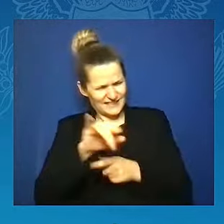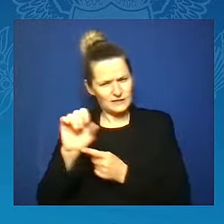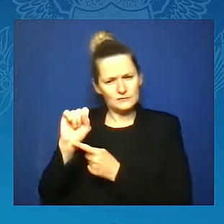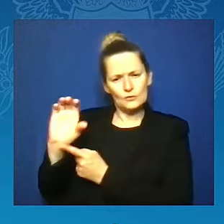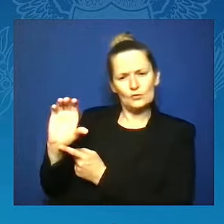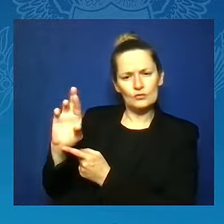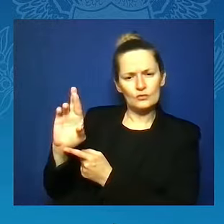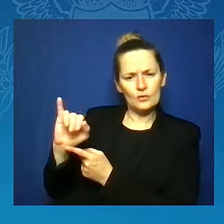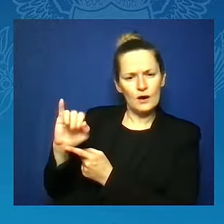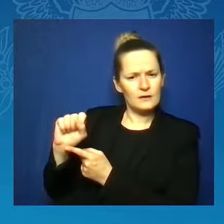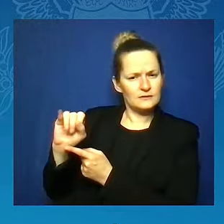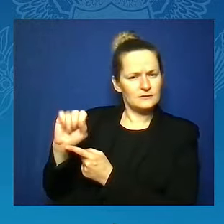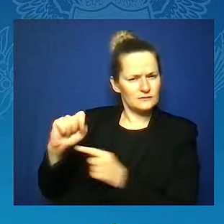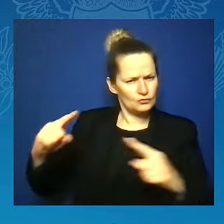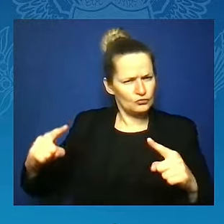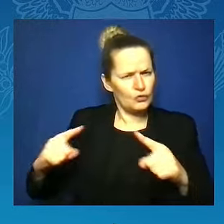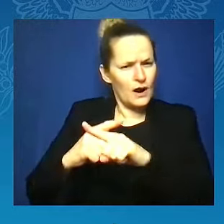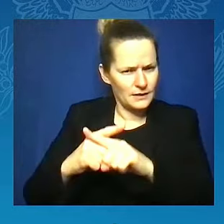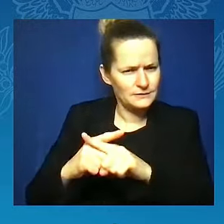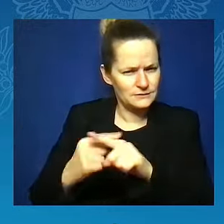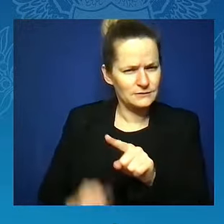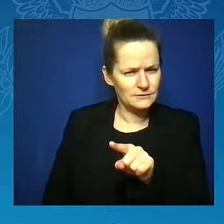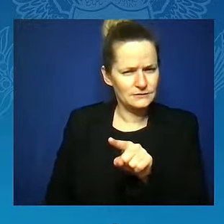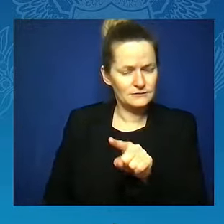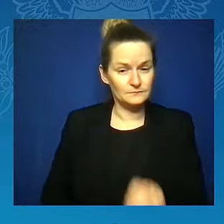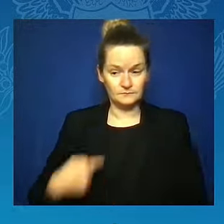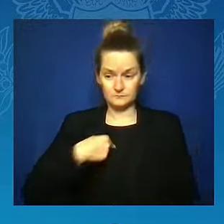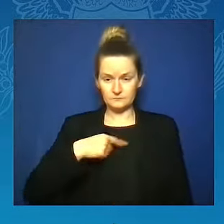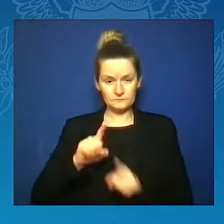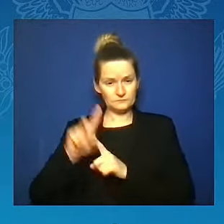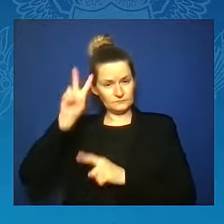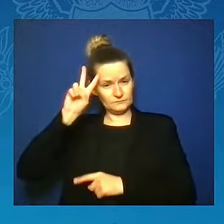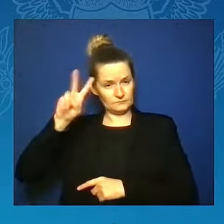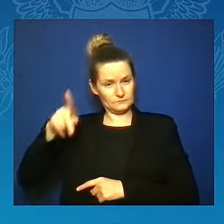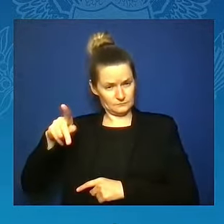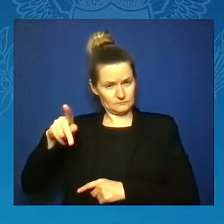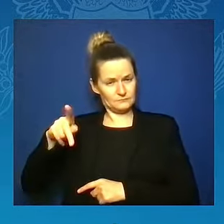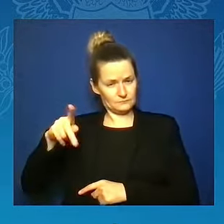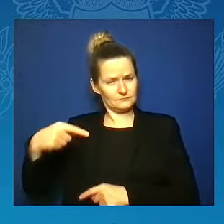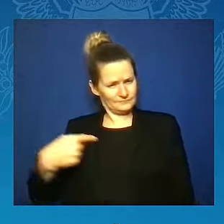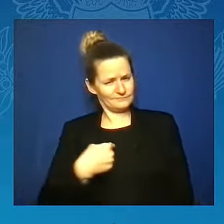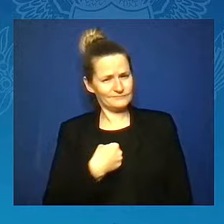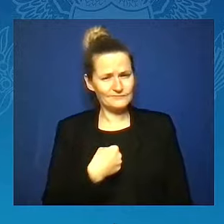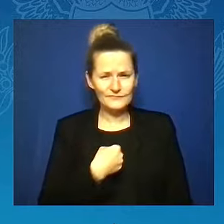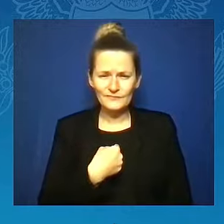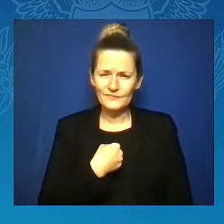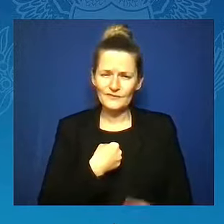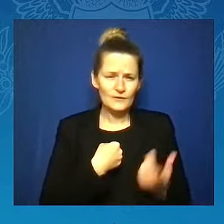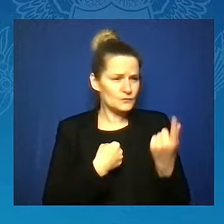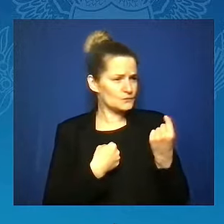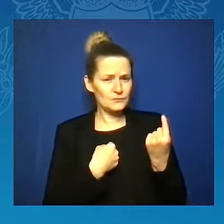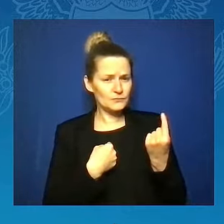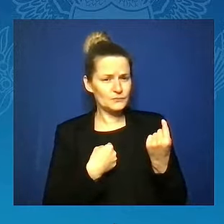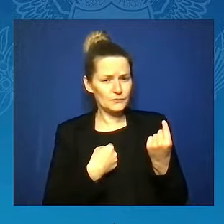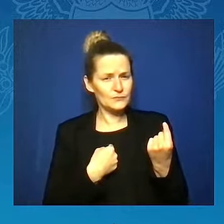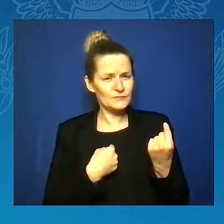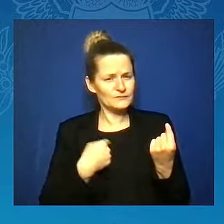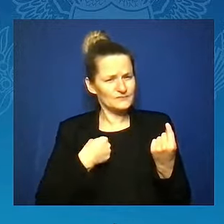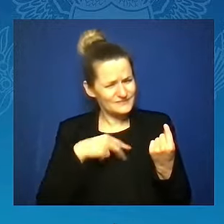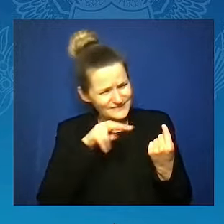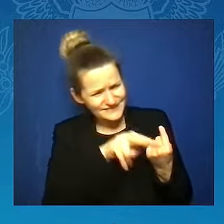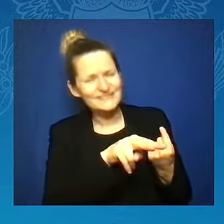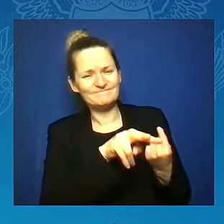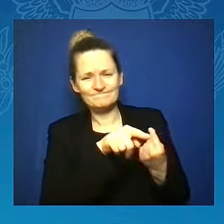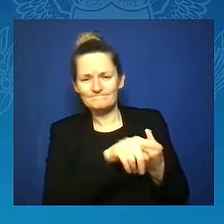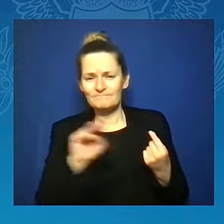this issue. Because you see, I said, look, we need to extend Medicaid postpartum coverage from a measly two